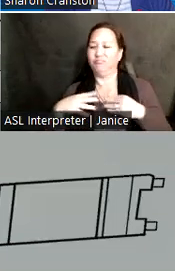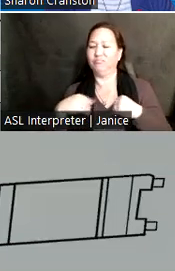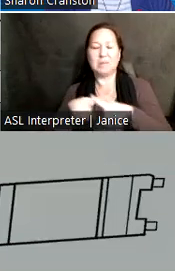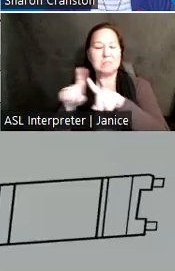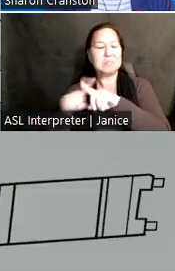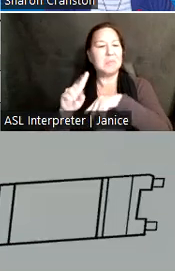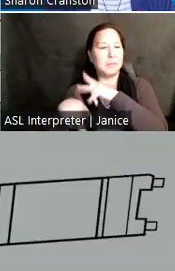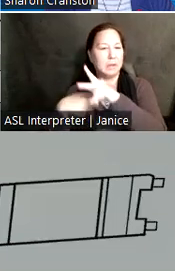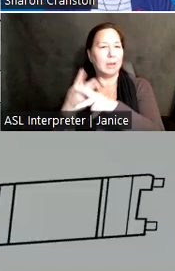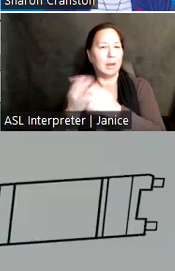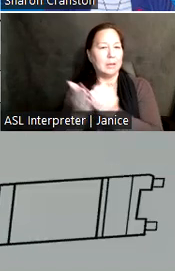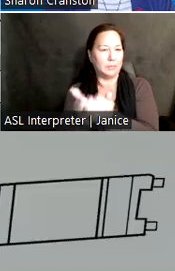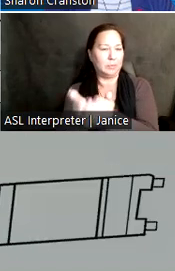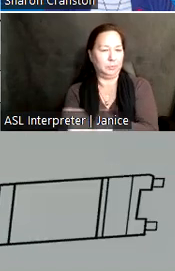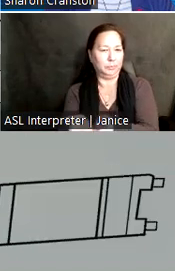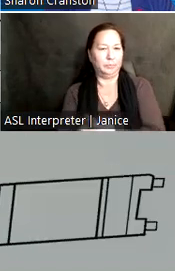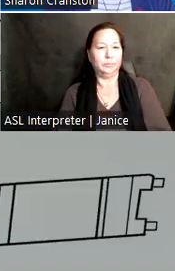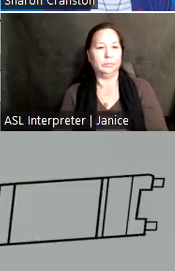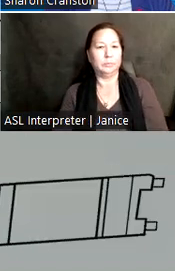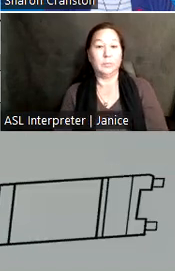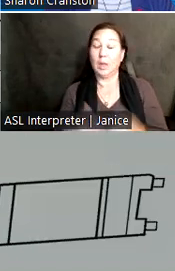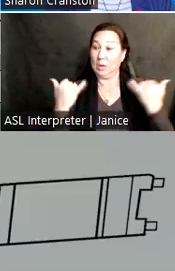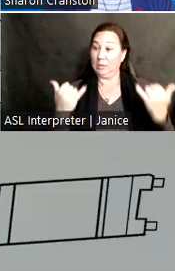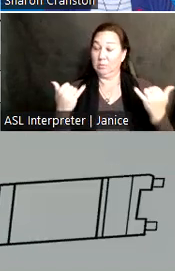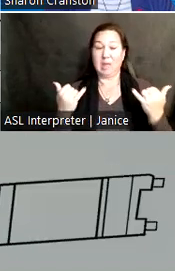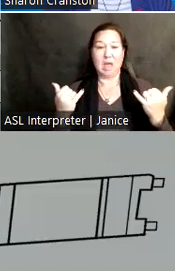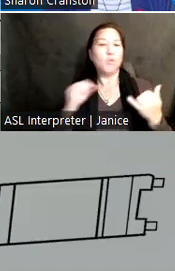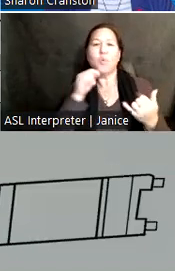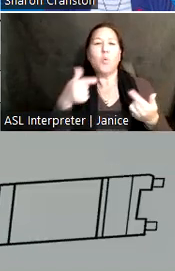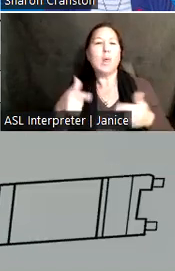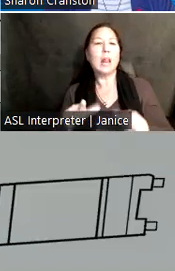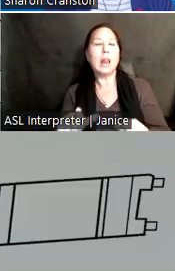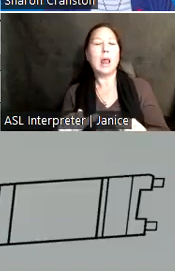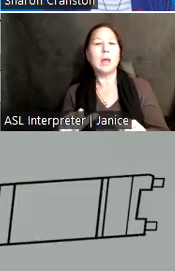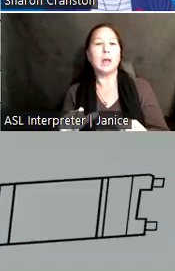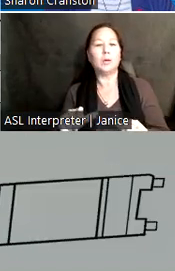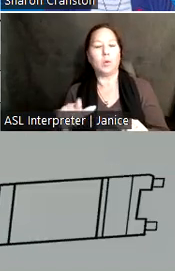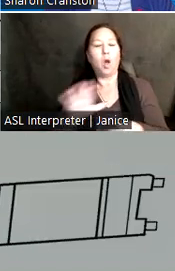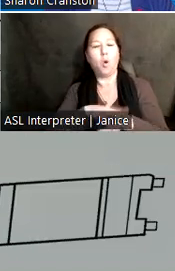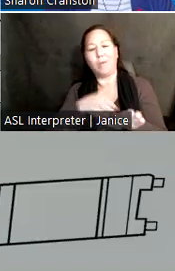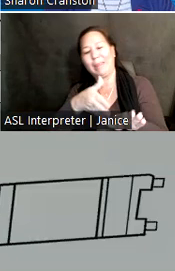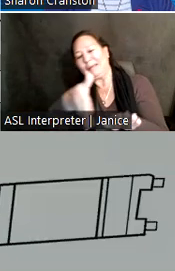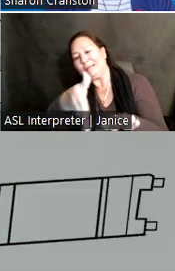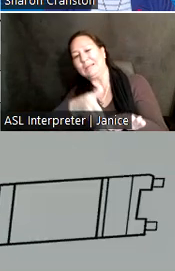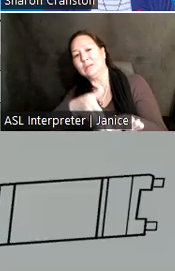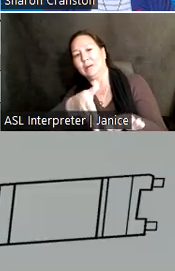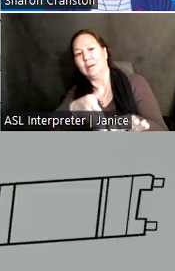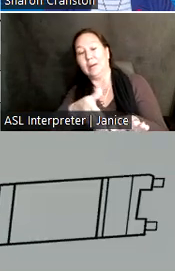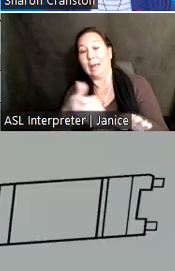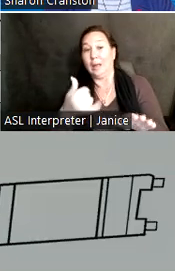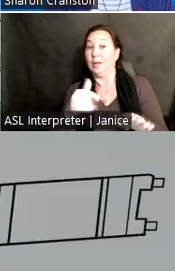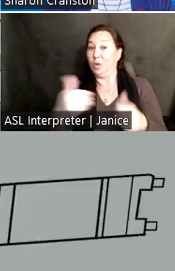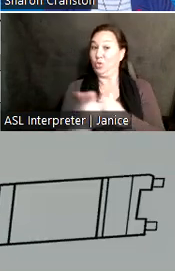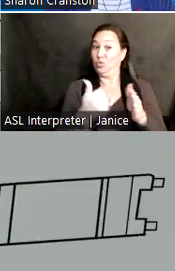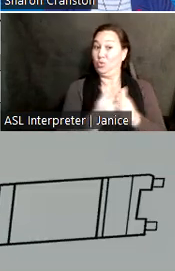The current Hingham ferry dock only allows for ferries to load along the side of the dock. The proposed design allows for